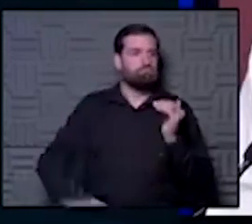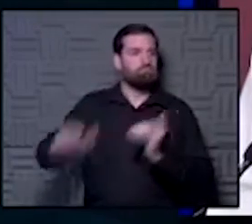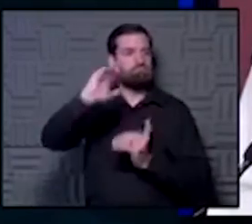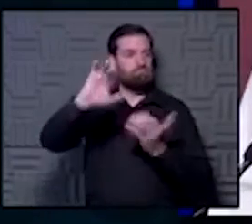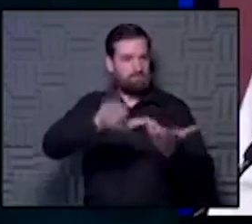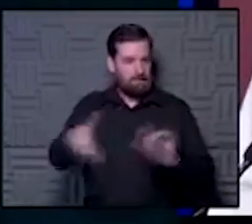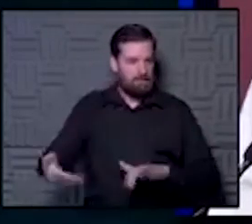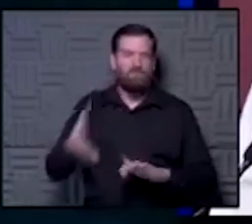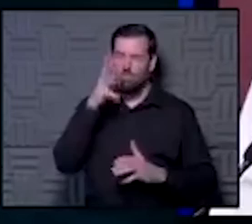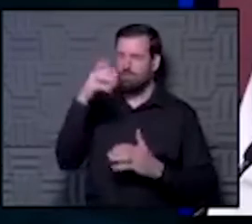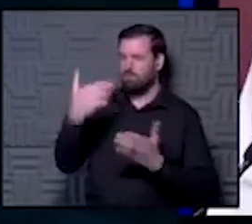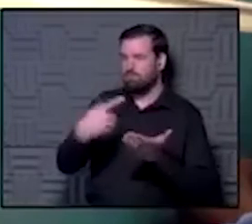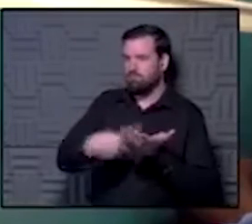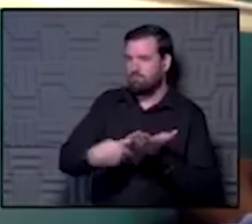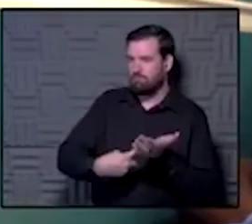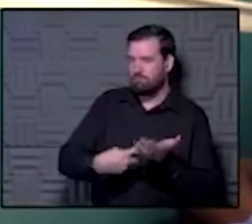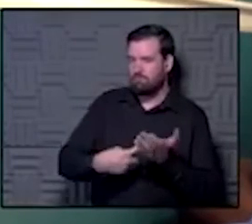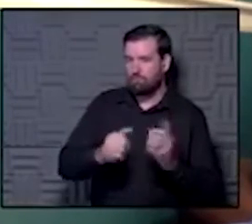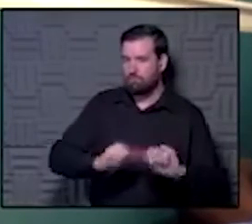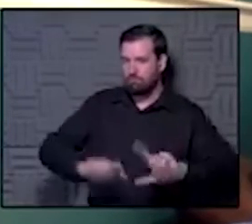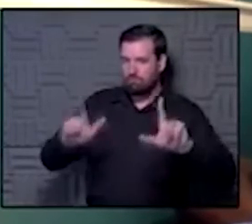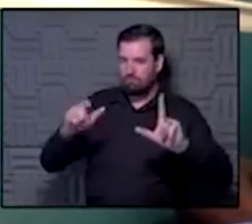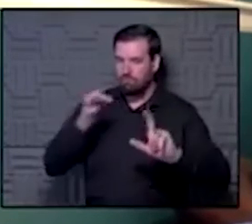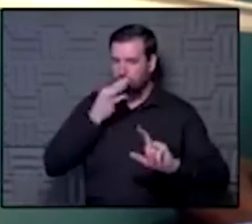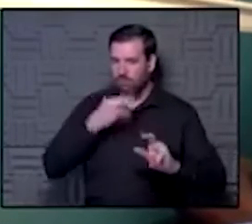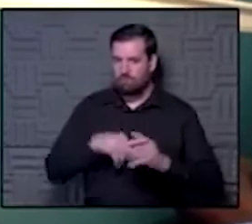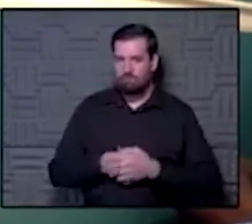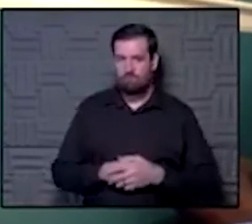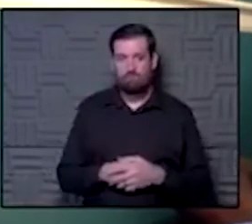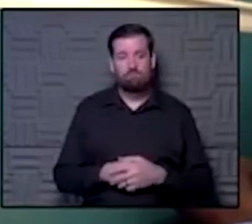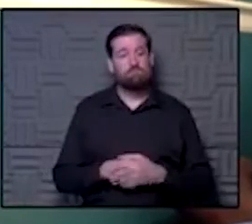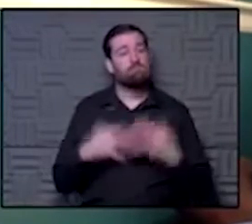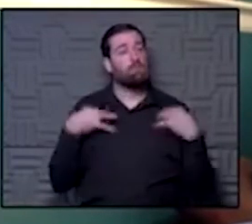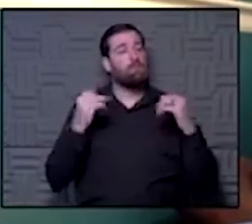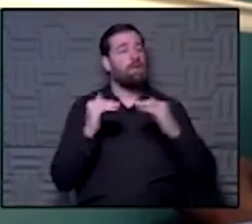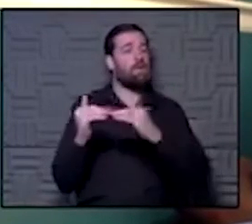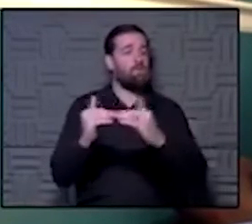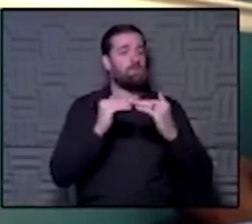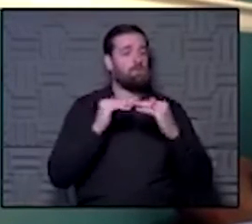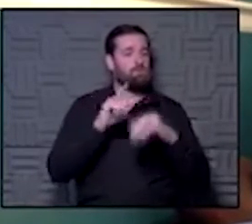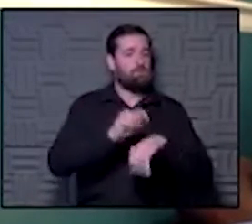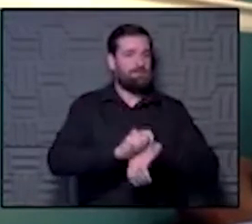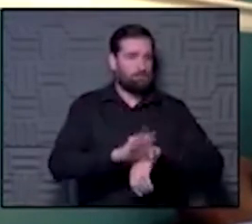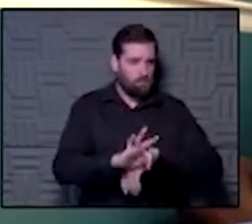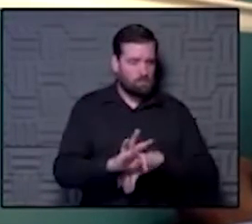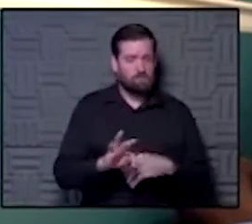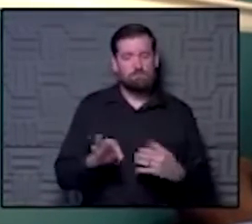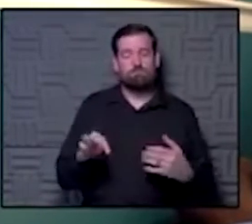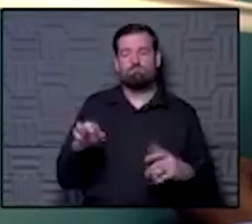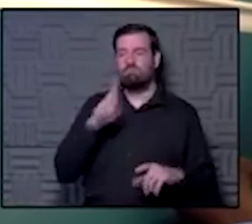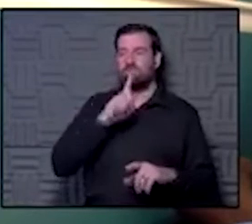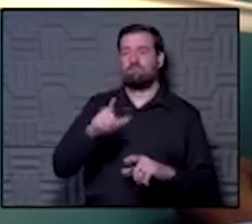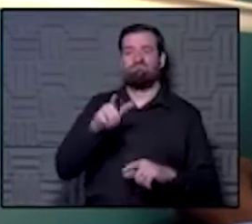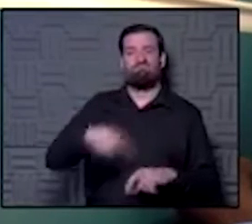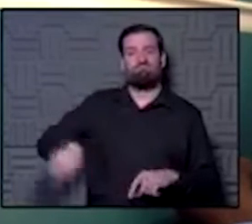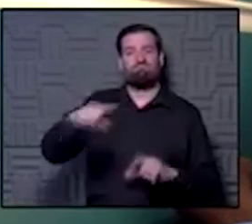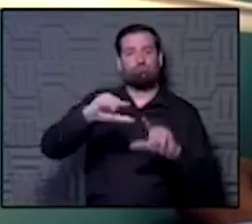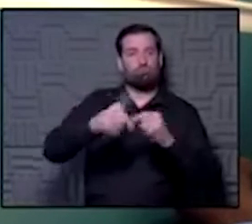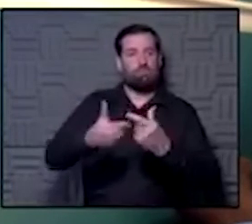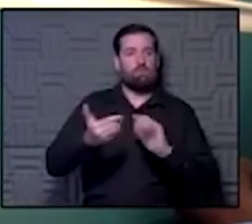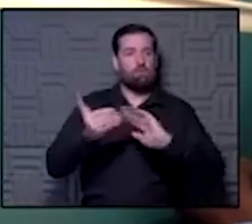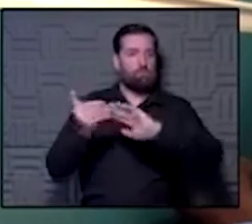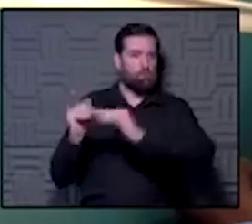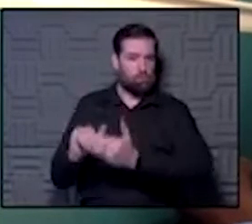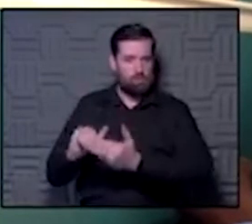you're done. Perfect. Okay. So the health equity task force is really a group of community-based